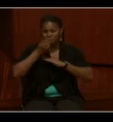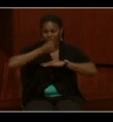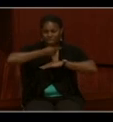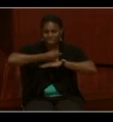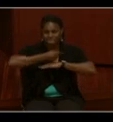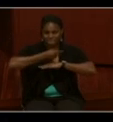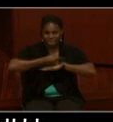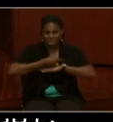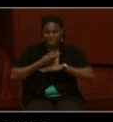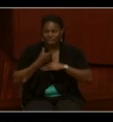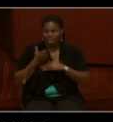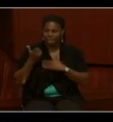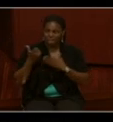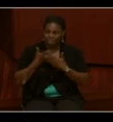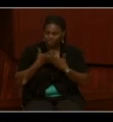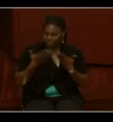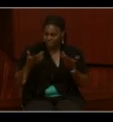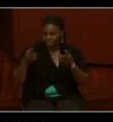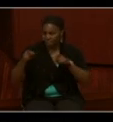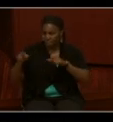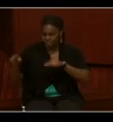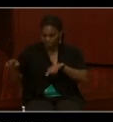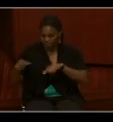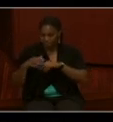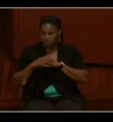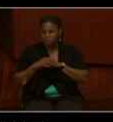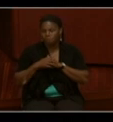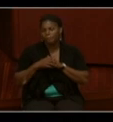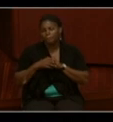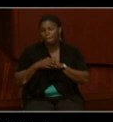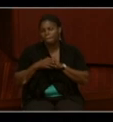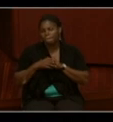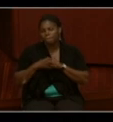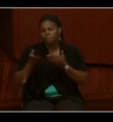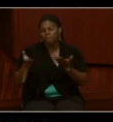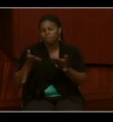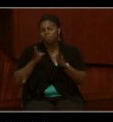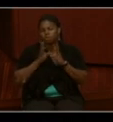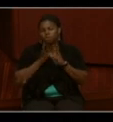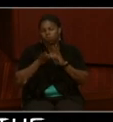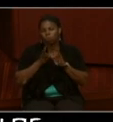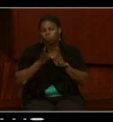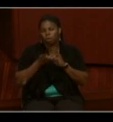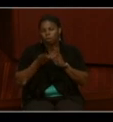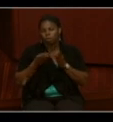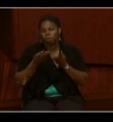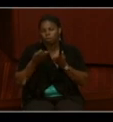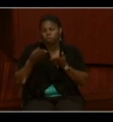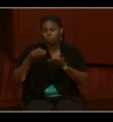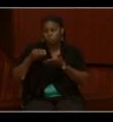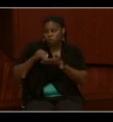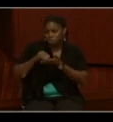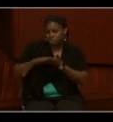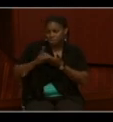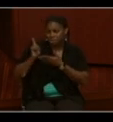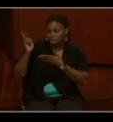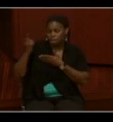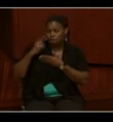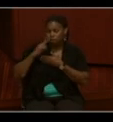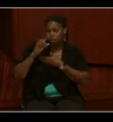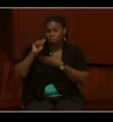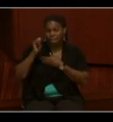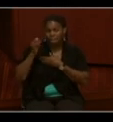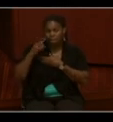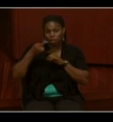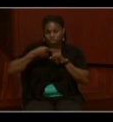knots and the fathoms. And here are the weather notations here for the air temperature, the water